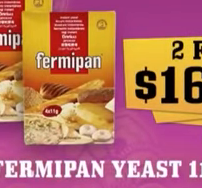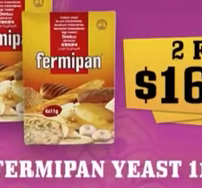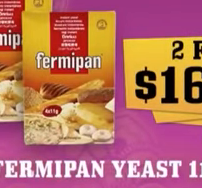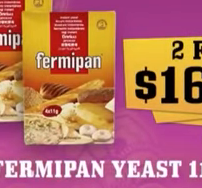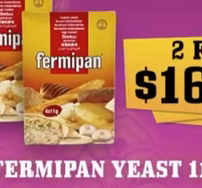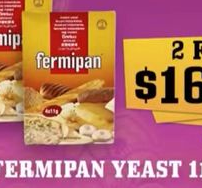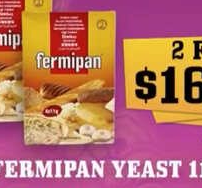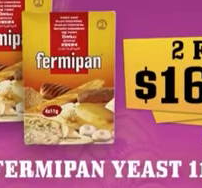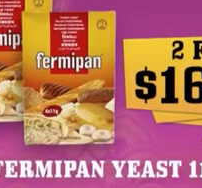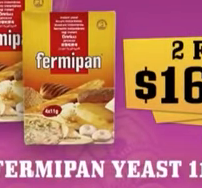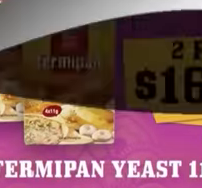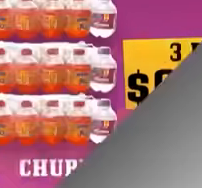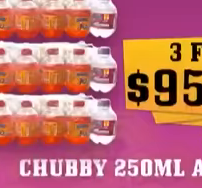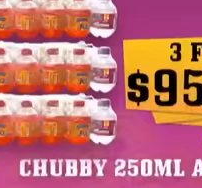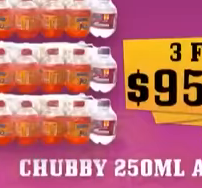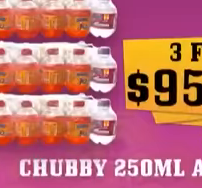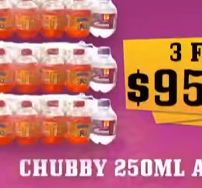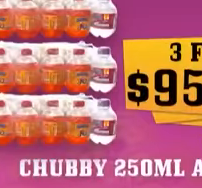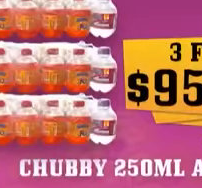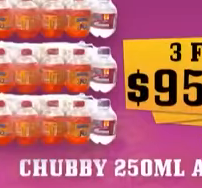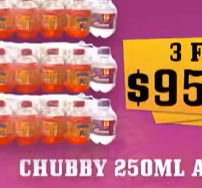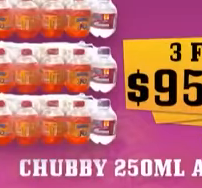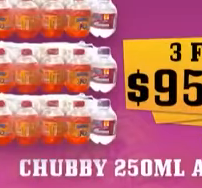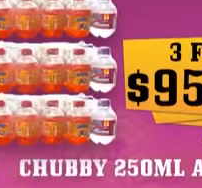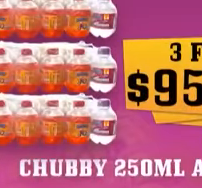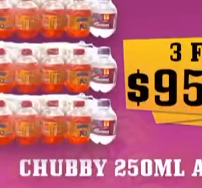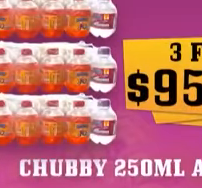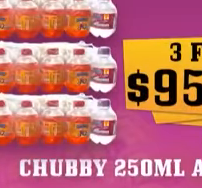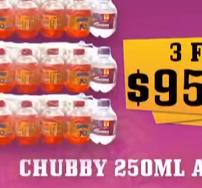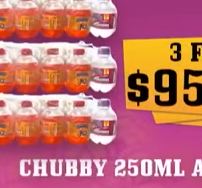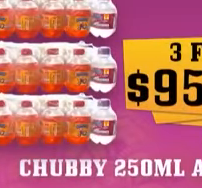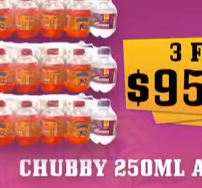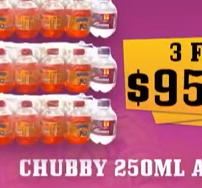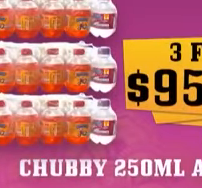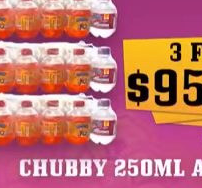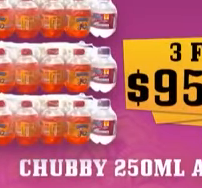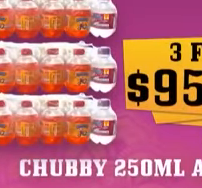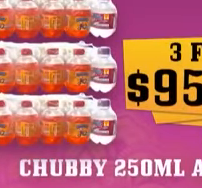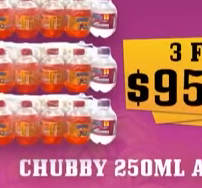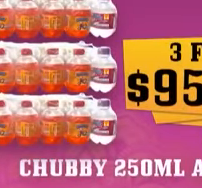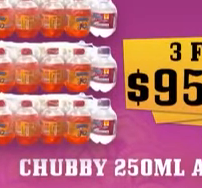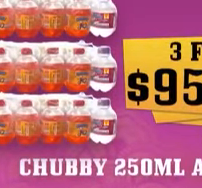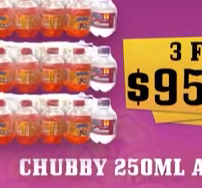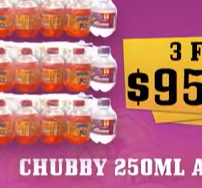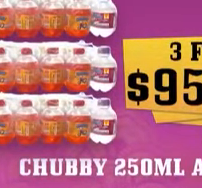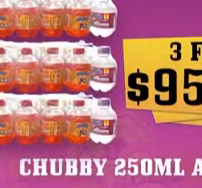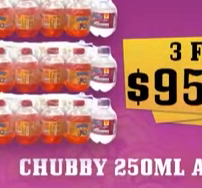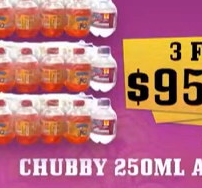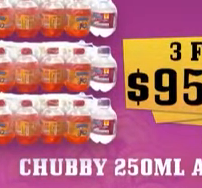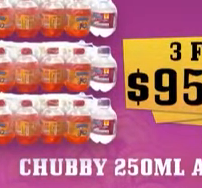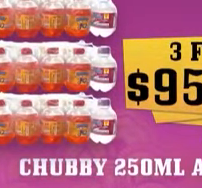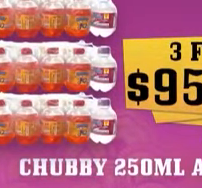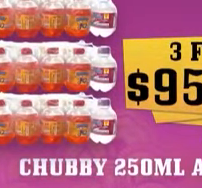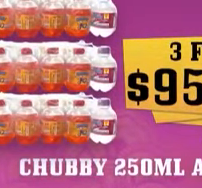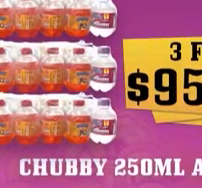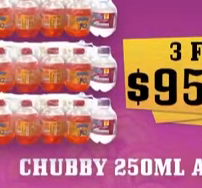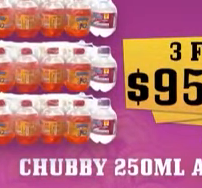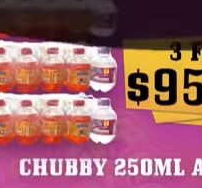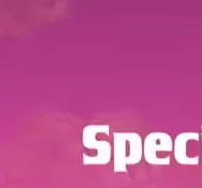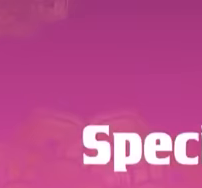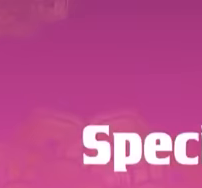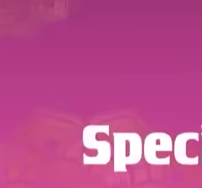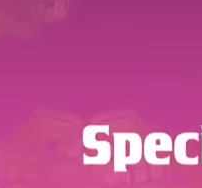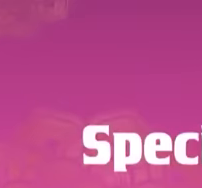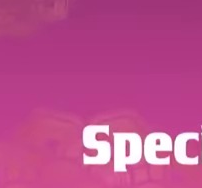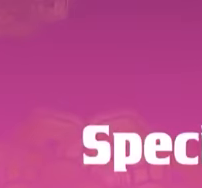gram for $33.95. Rich Port Oil, 3 litre for $47.95. Easy Wrap Foil, 25 feet, 2 for $19